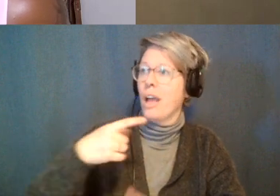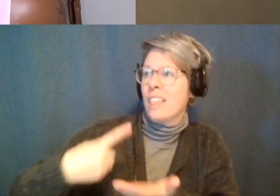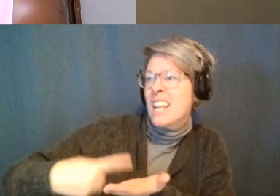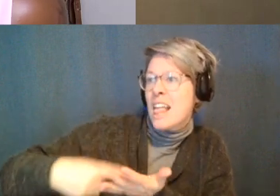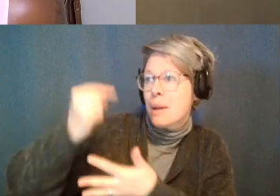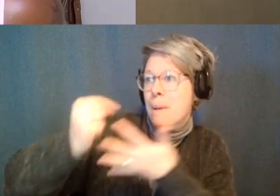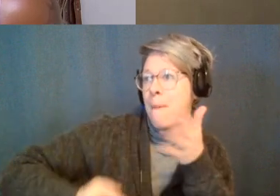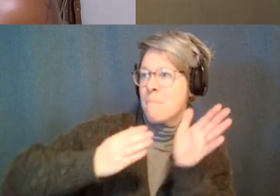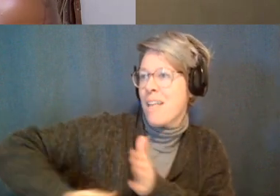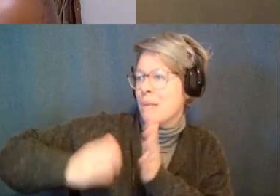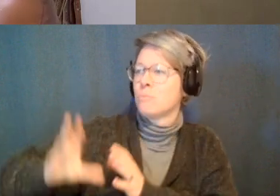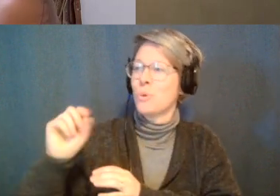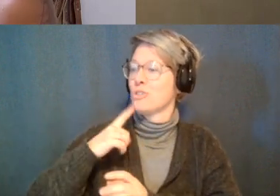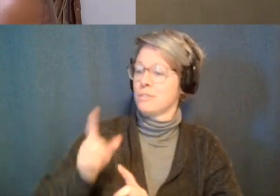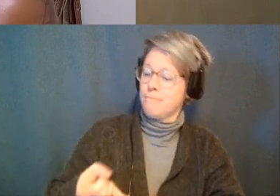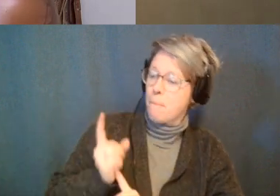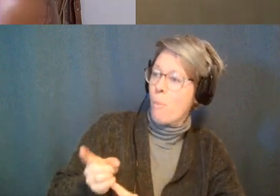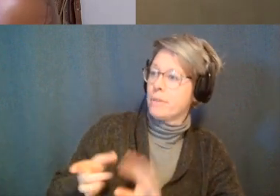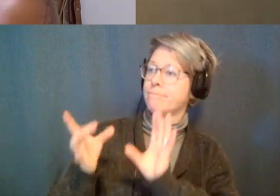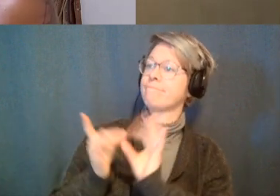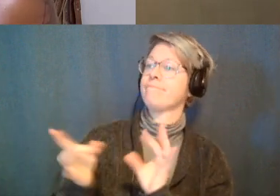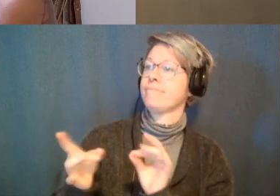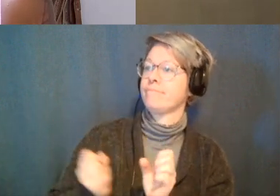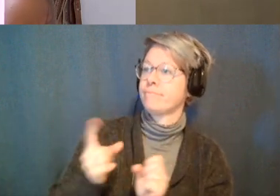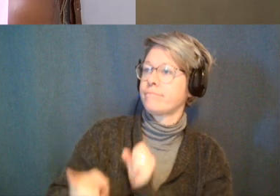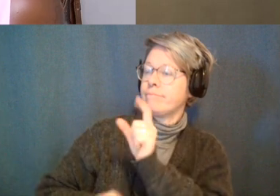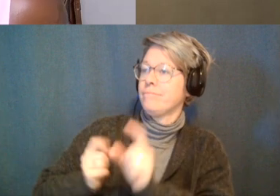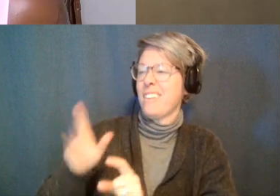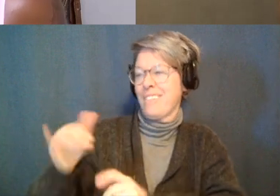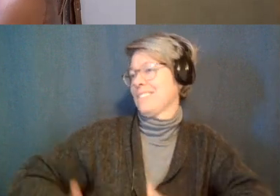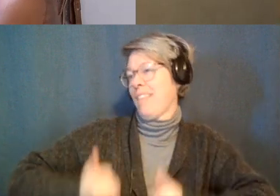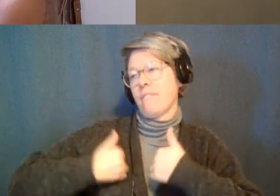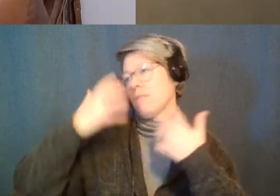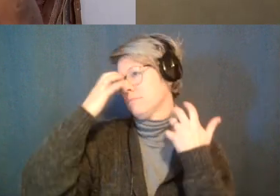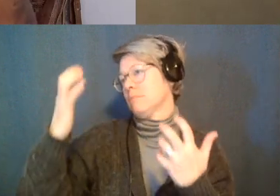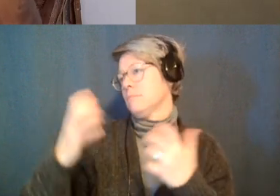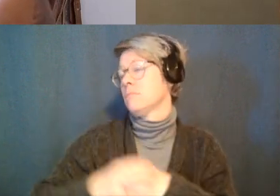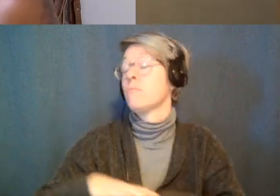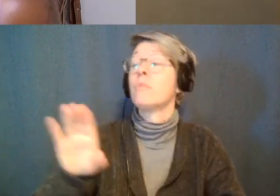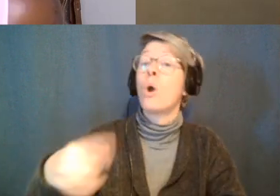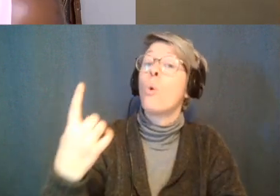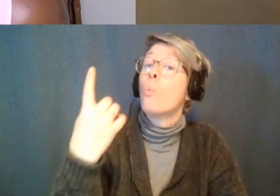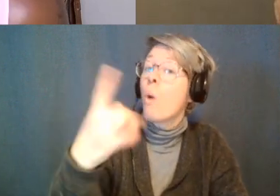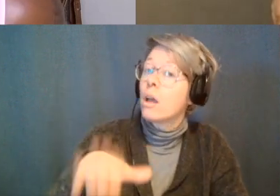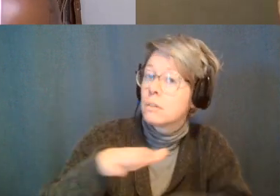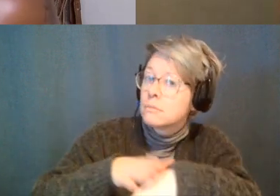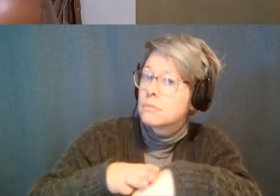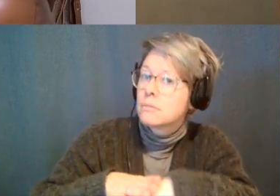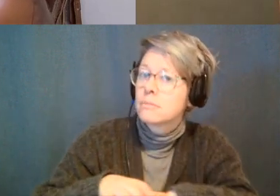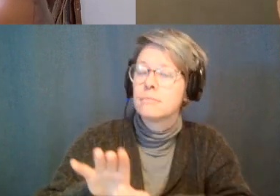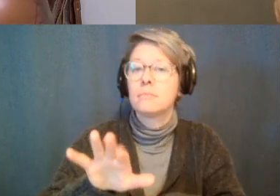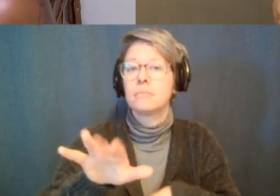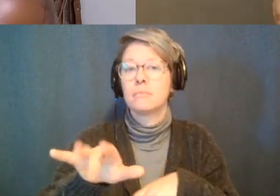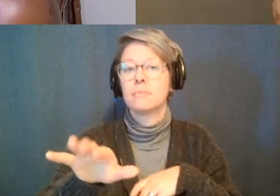just what's in the moment you know and that's this is what life's about and it's what i love uh one thing i would say is that uh if any of you